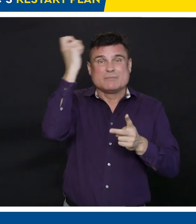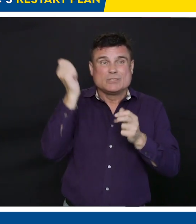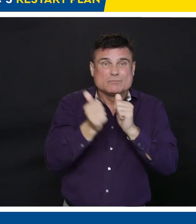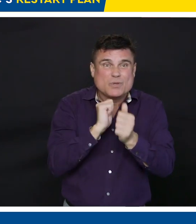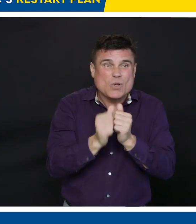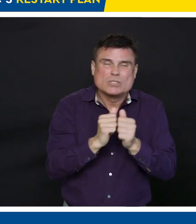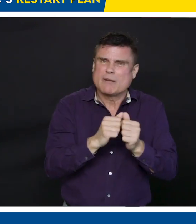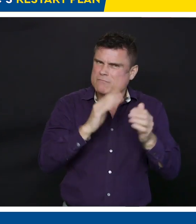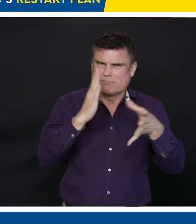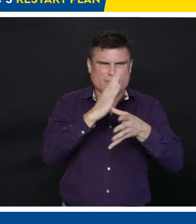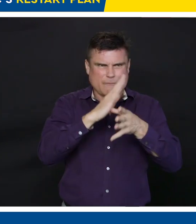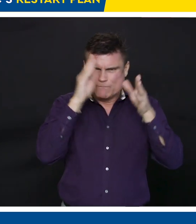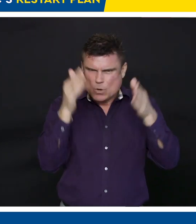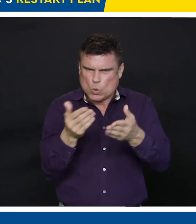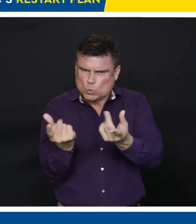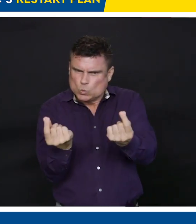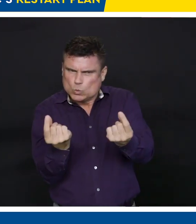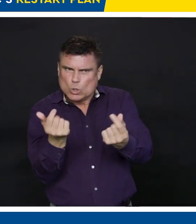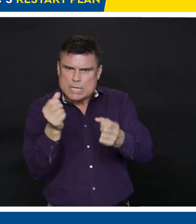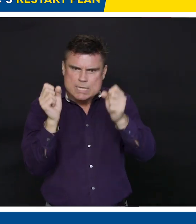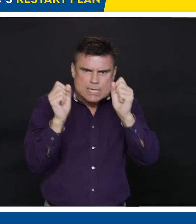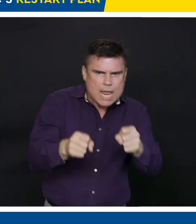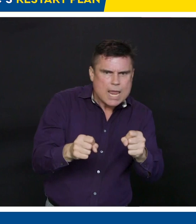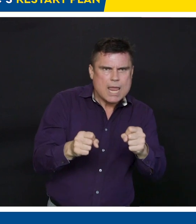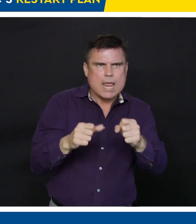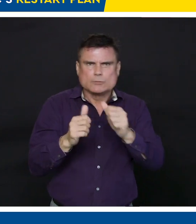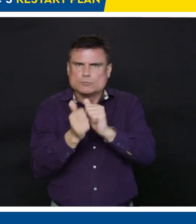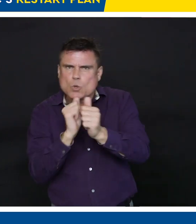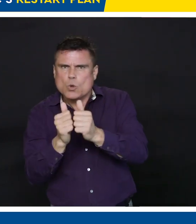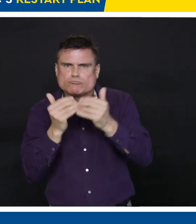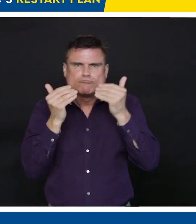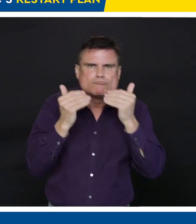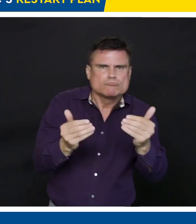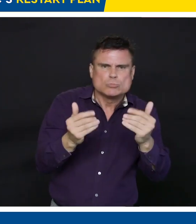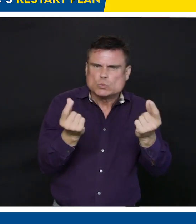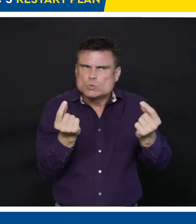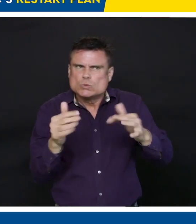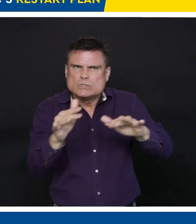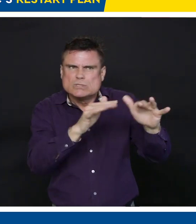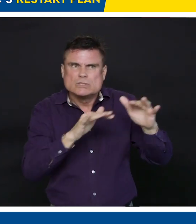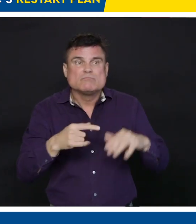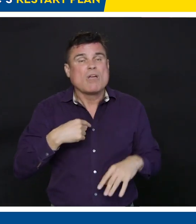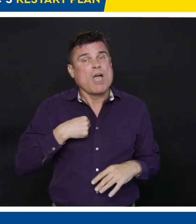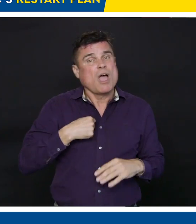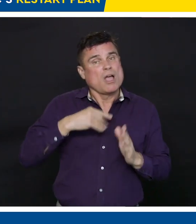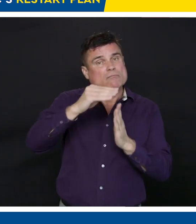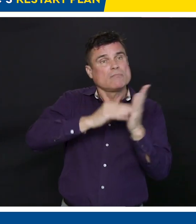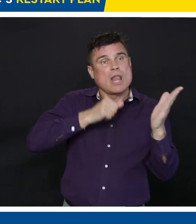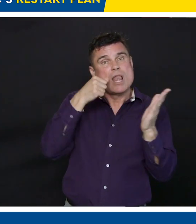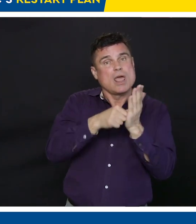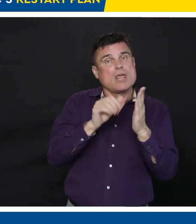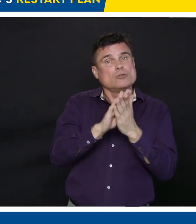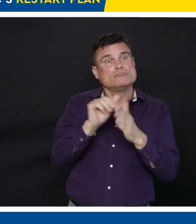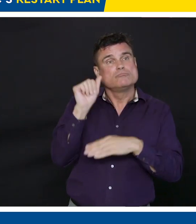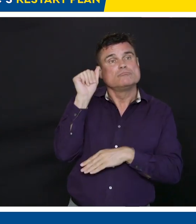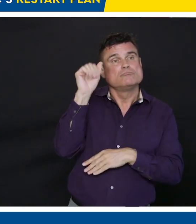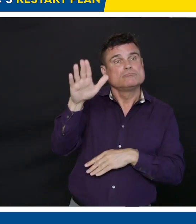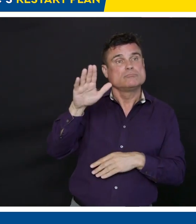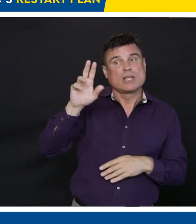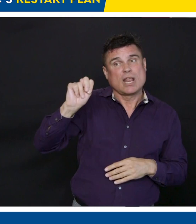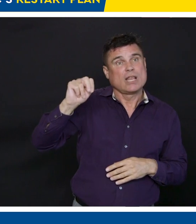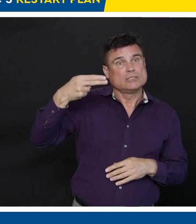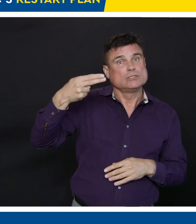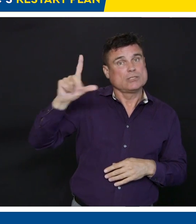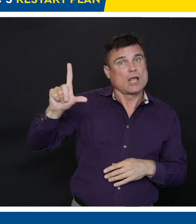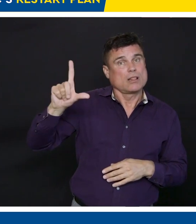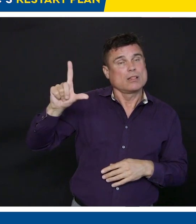I have written to the head of the NHL as well as the NHL Players Association to offer British Columbia